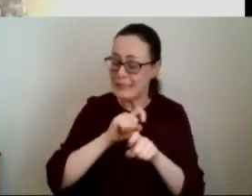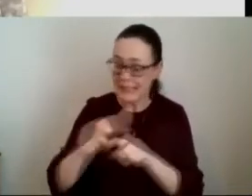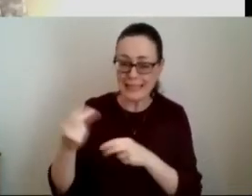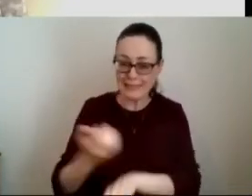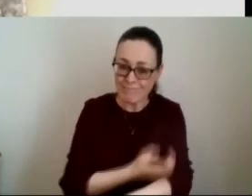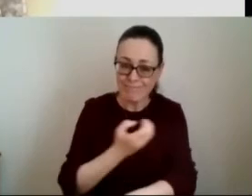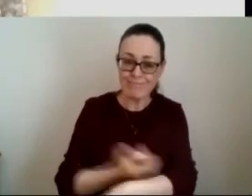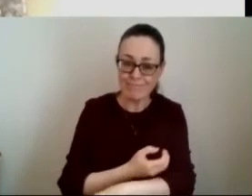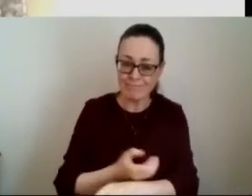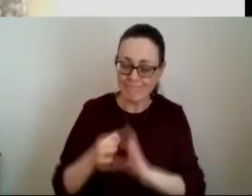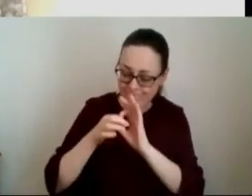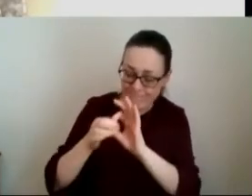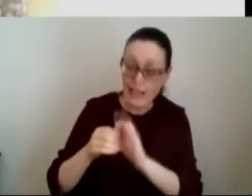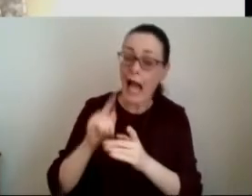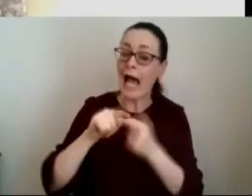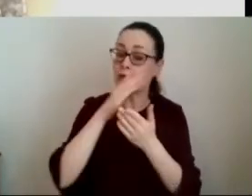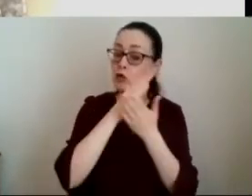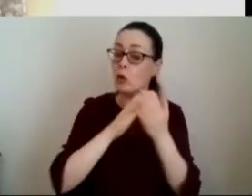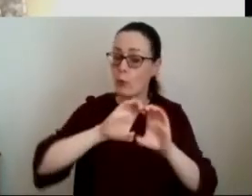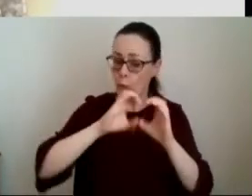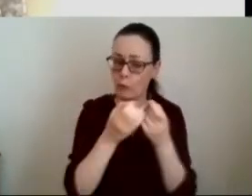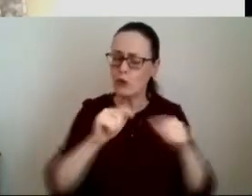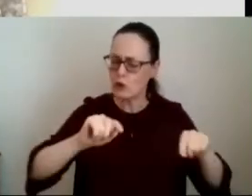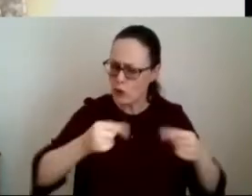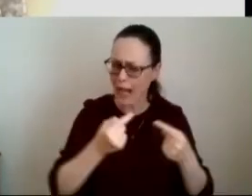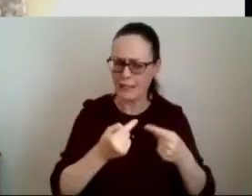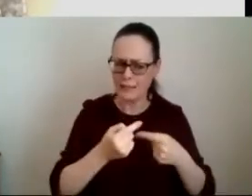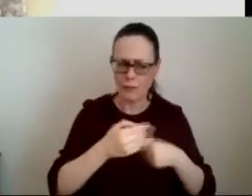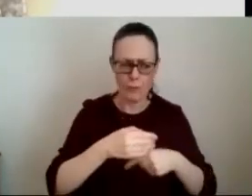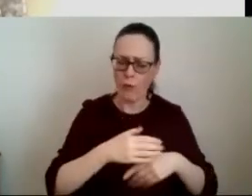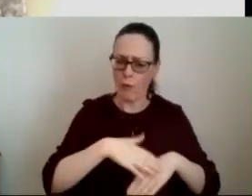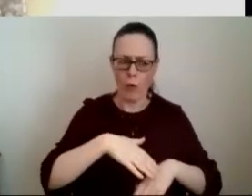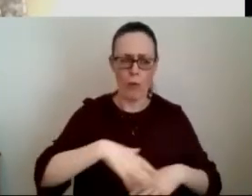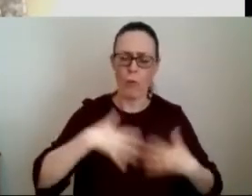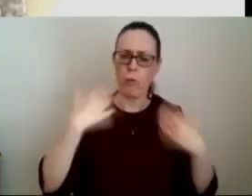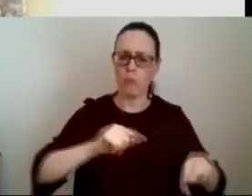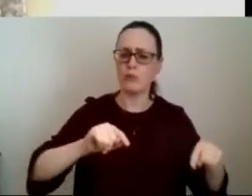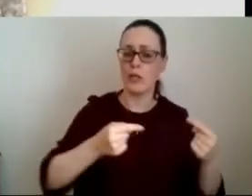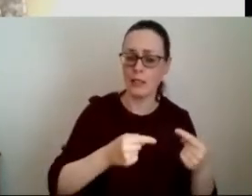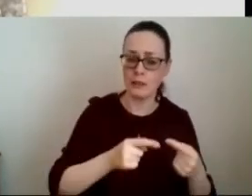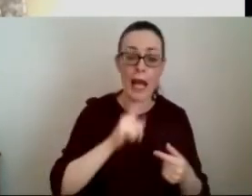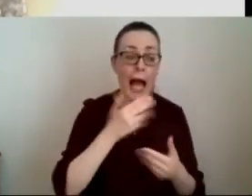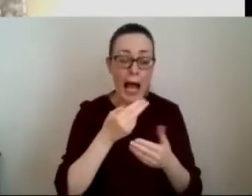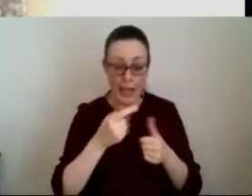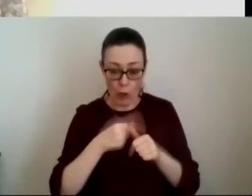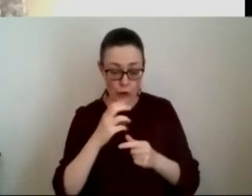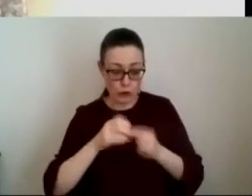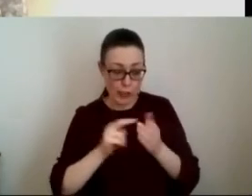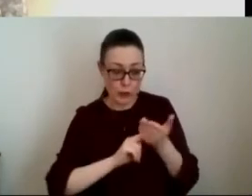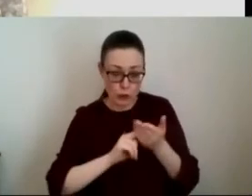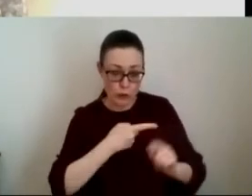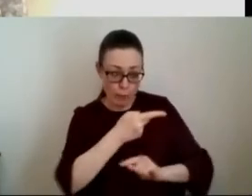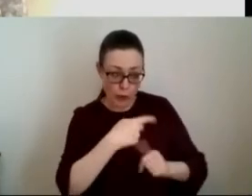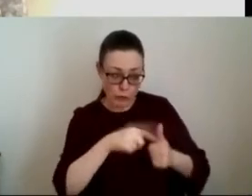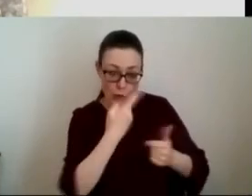that and there certainly are communities where the challenges are much greater even where we've used established relationships we've used partnerships that might be